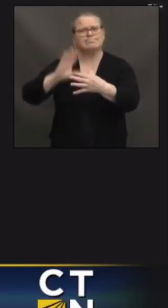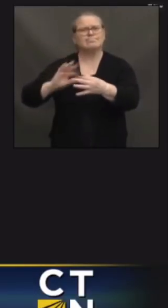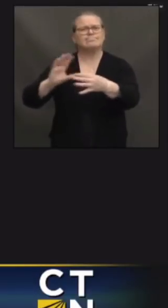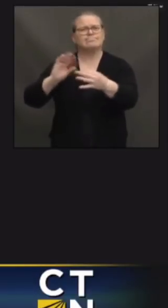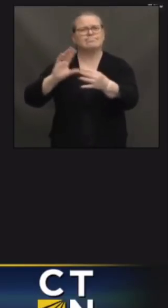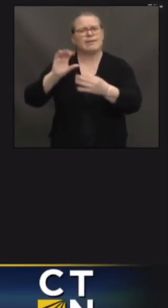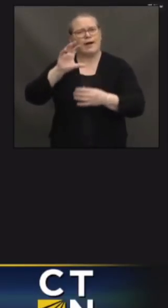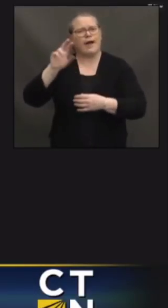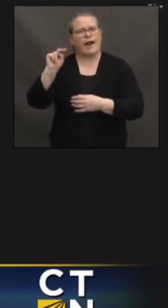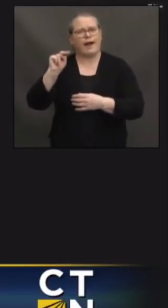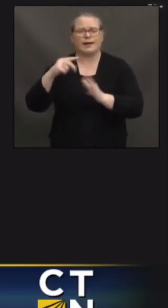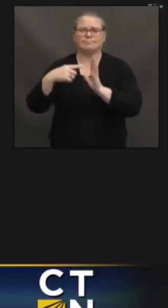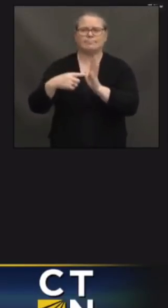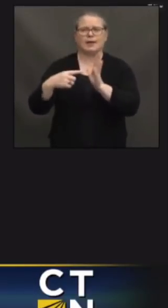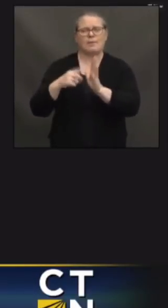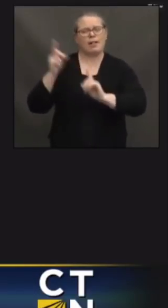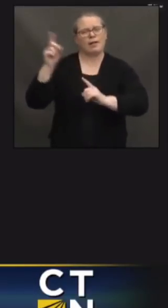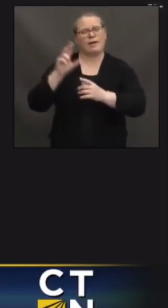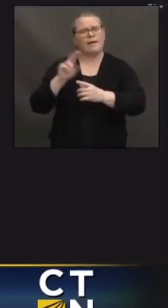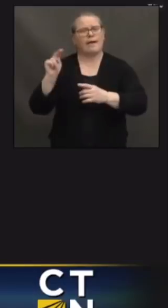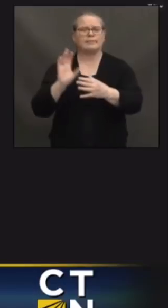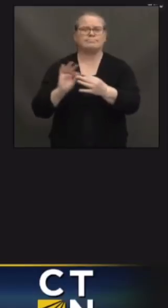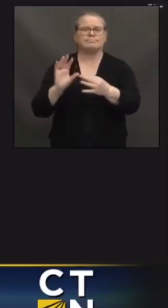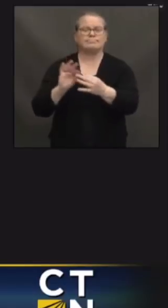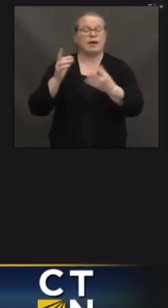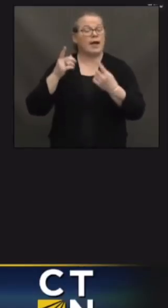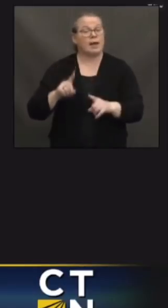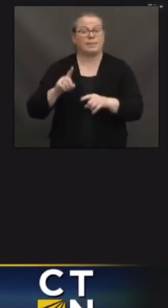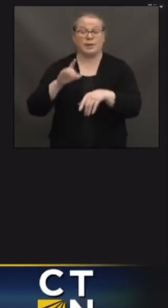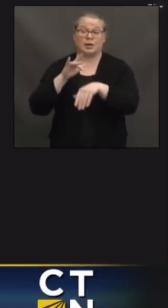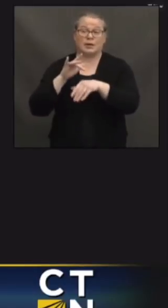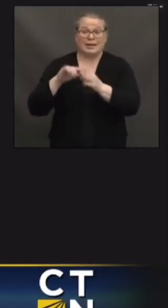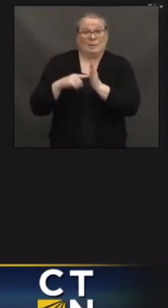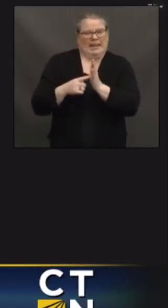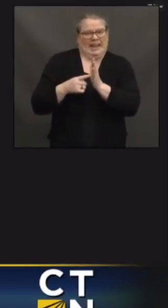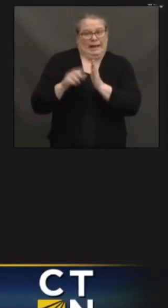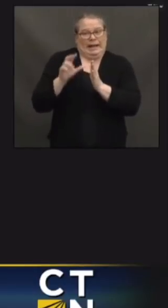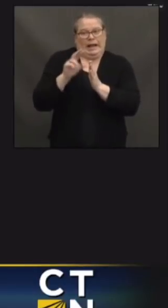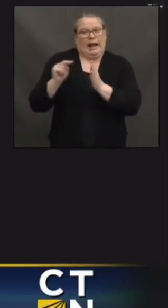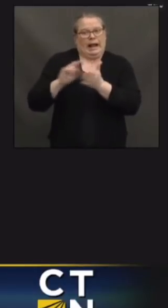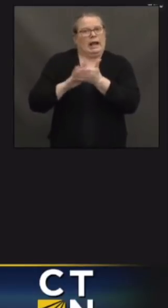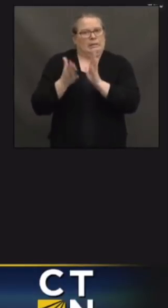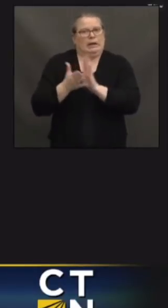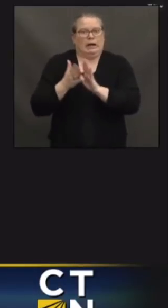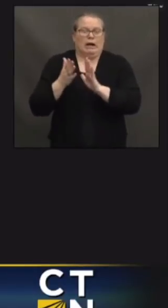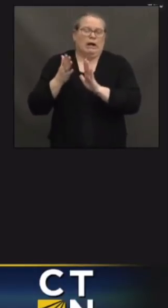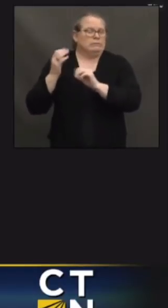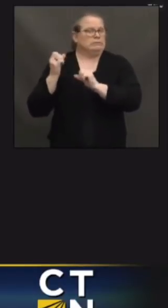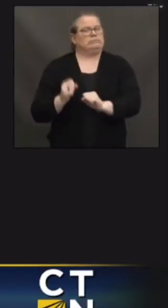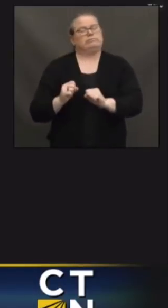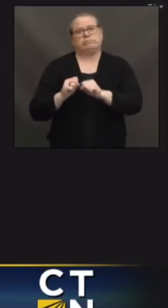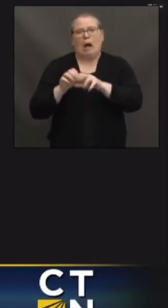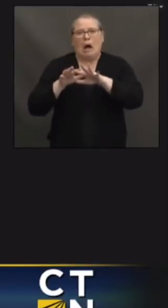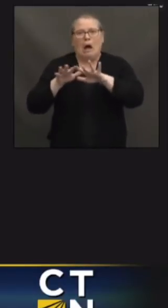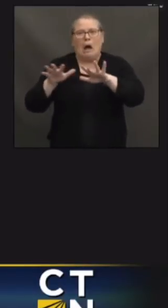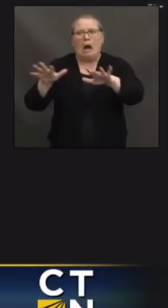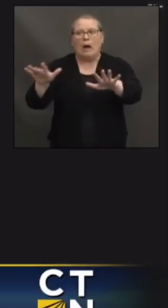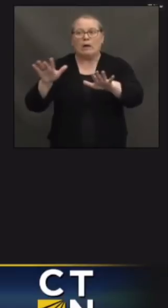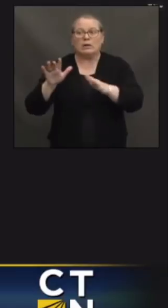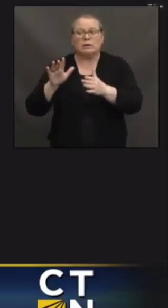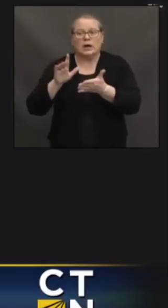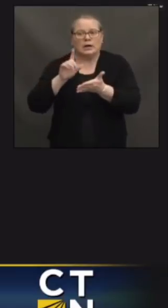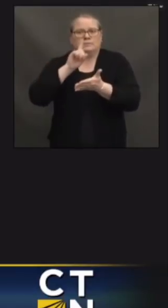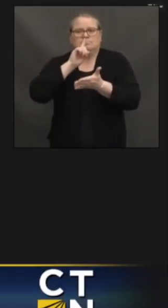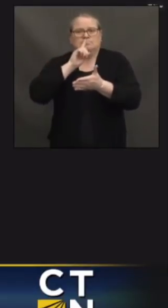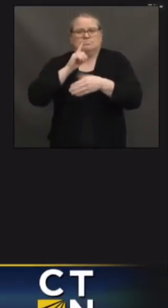Early on, Connecticut was a hot spot through no fault of our own, and we turned the corner over the course of the spring and summer faster than any other